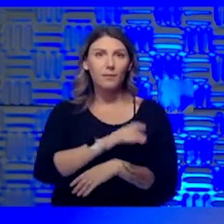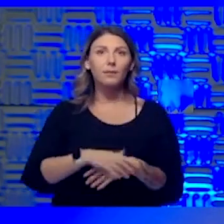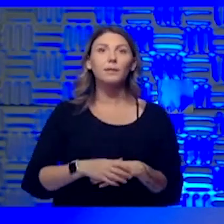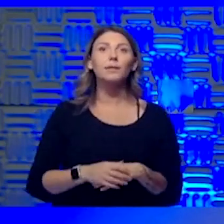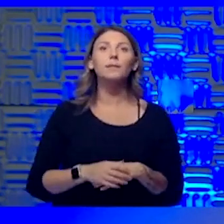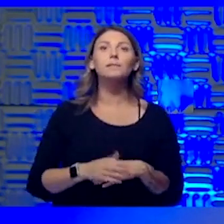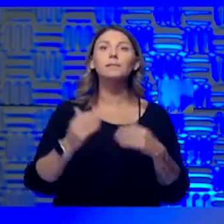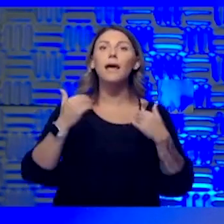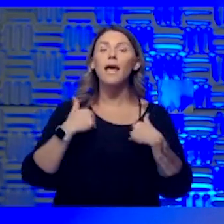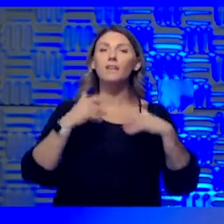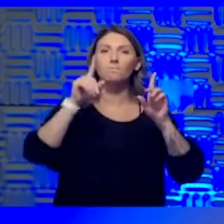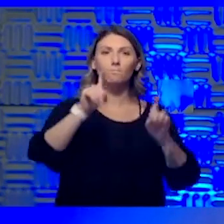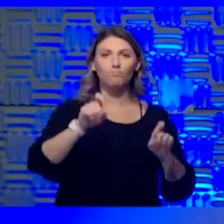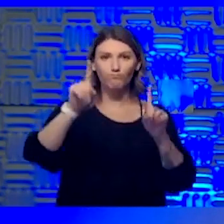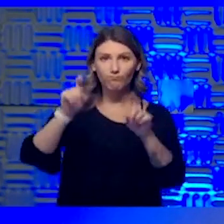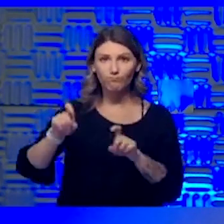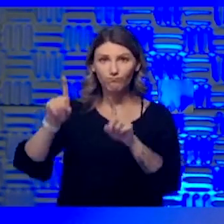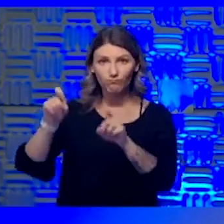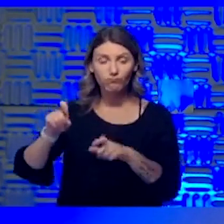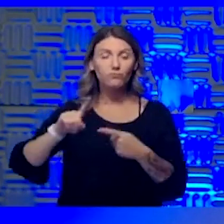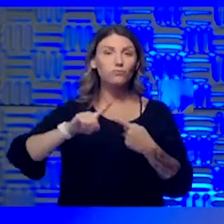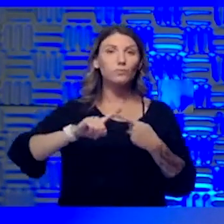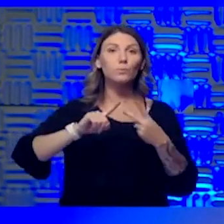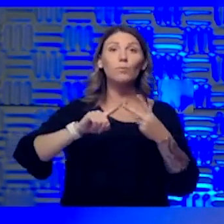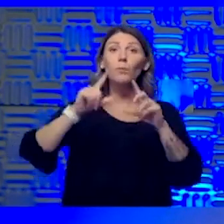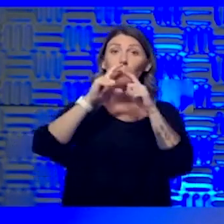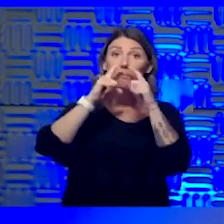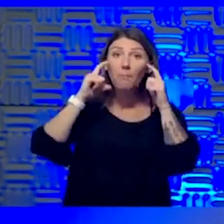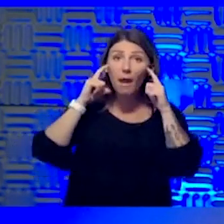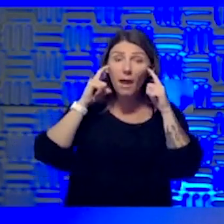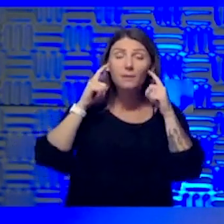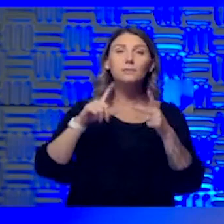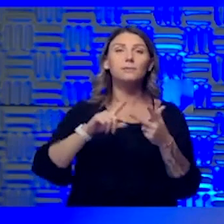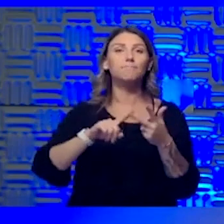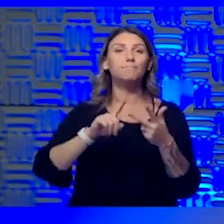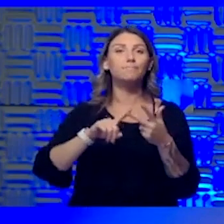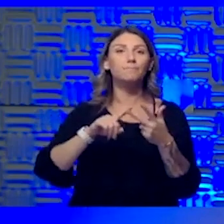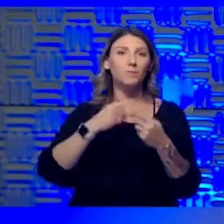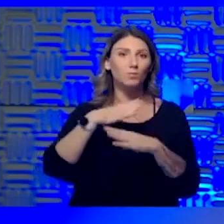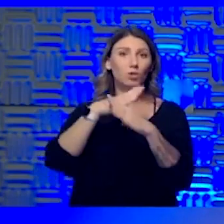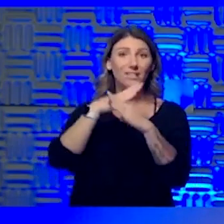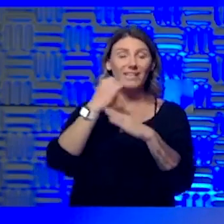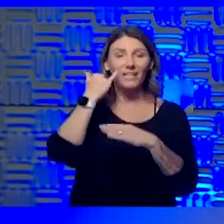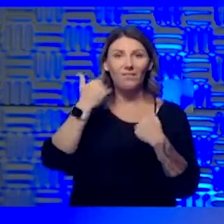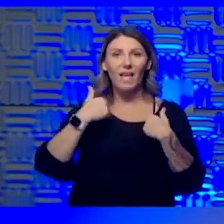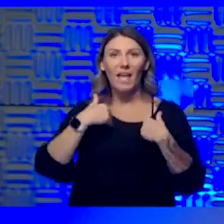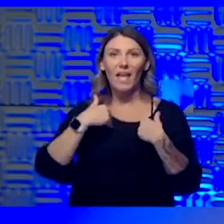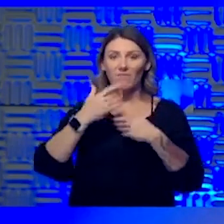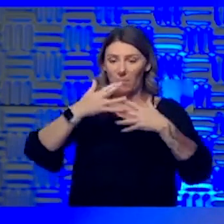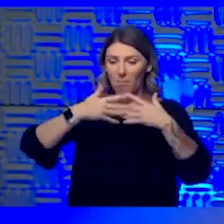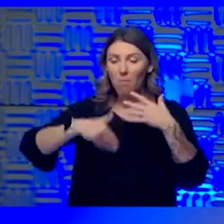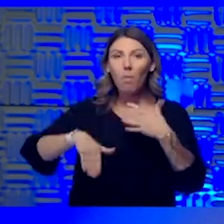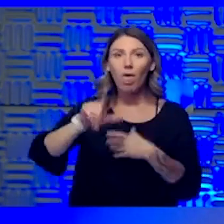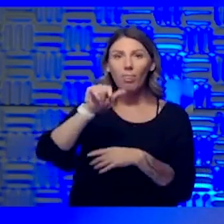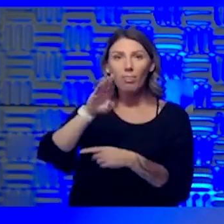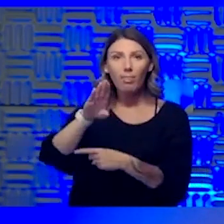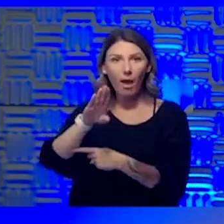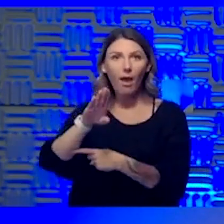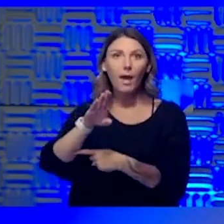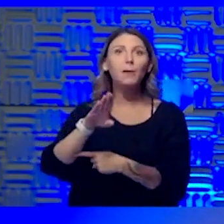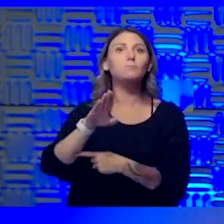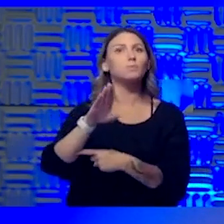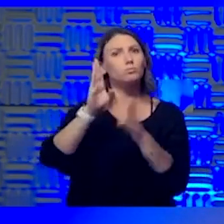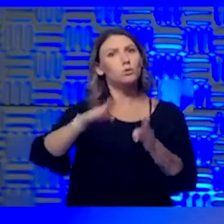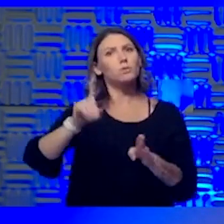screeners. We have masking. We've protected because when you do get blood labs, obviously you're pretty close to the person drawing your